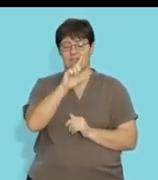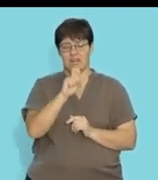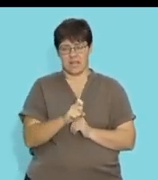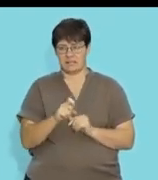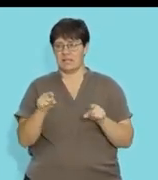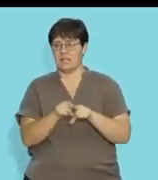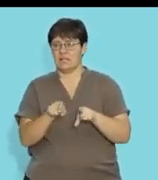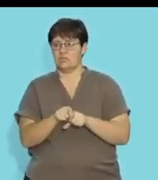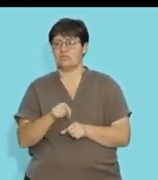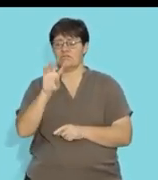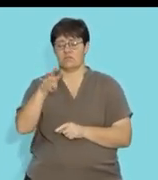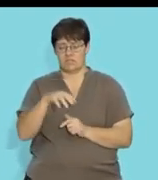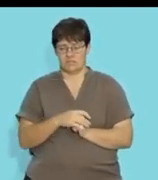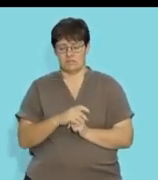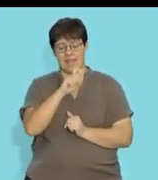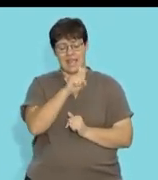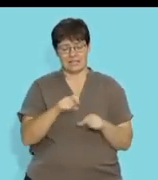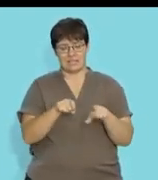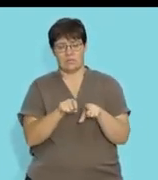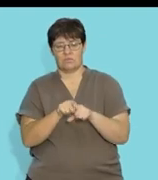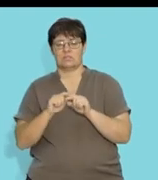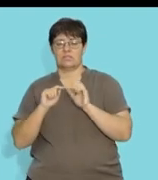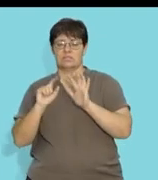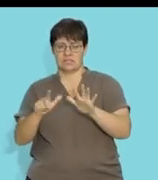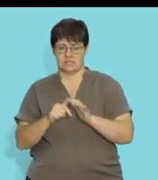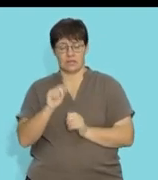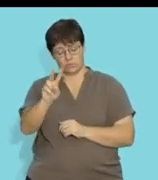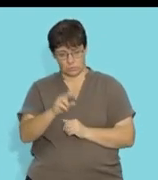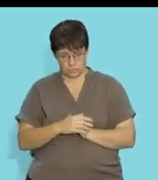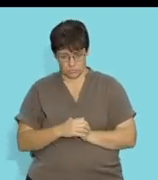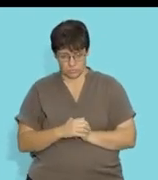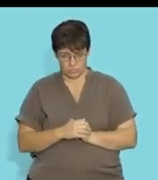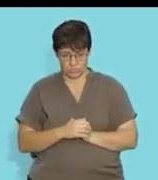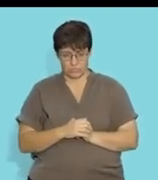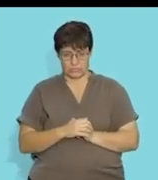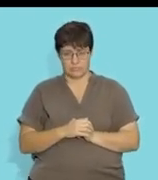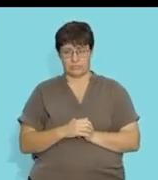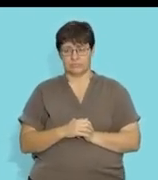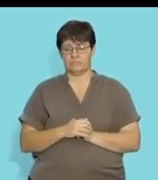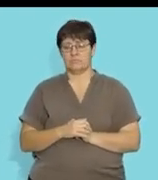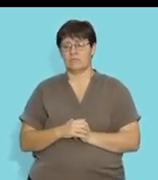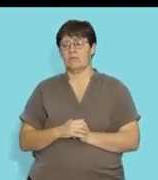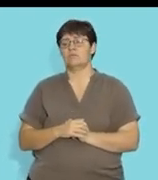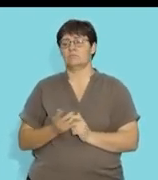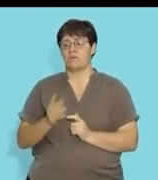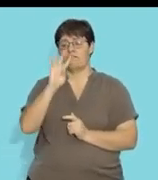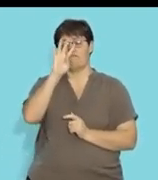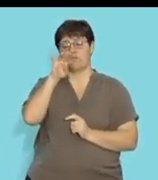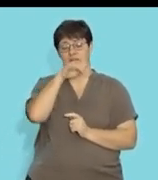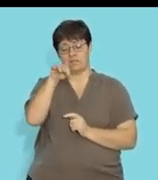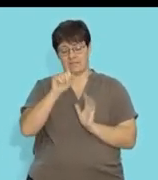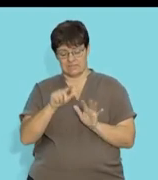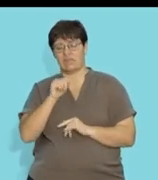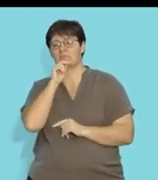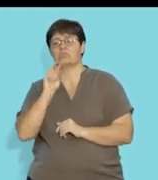7x equals to 14, then my x will be equals to 2. Let's just go verify. It means a